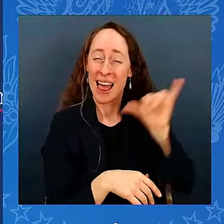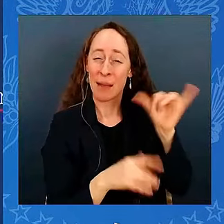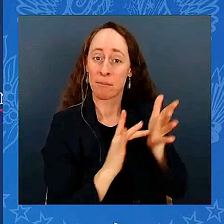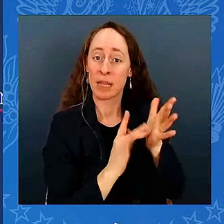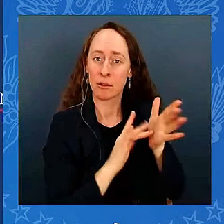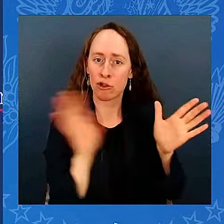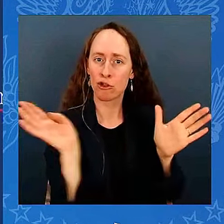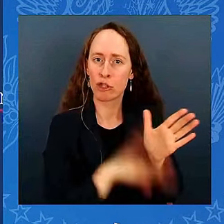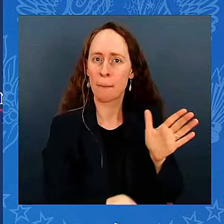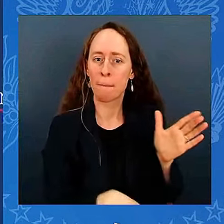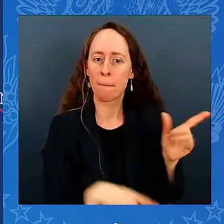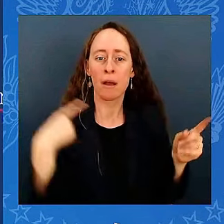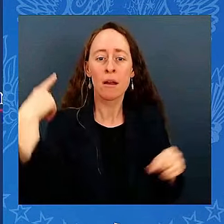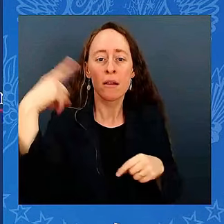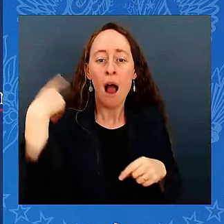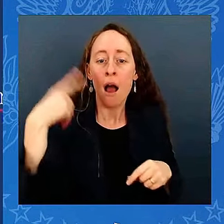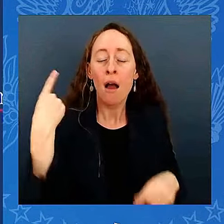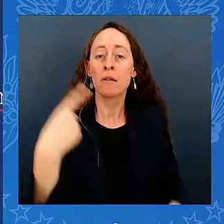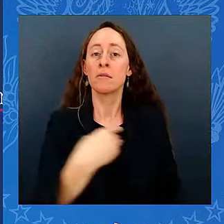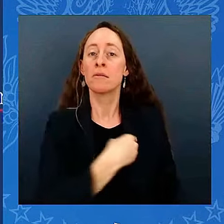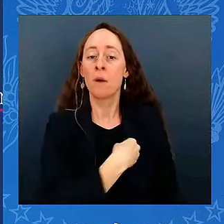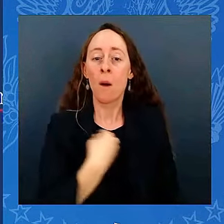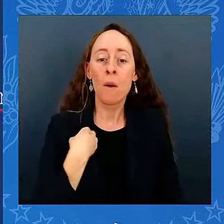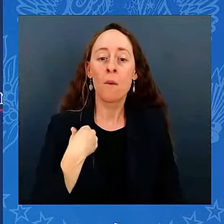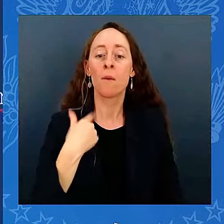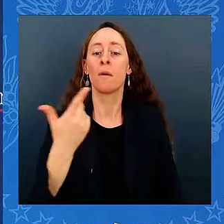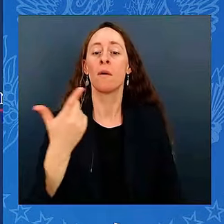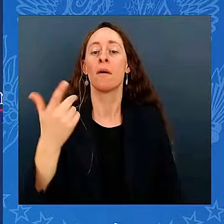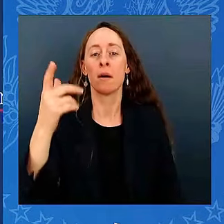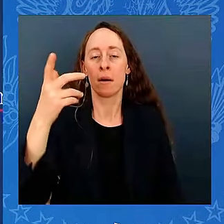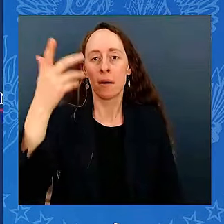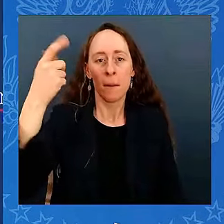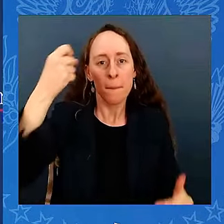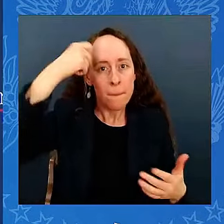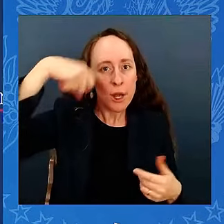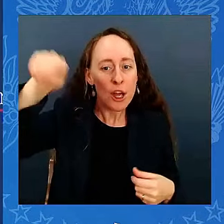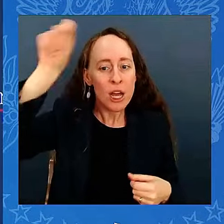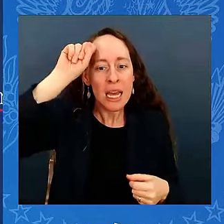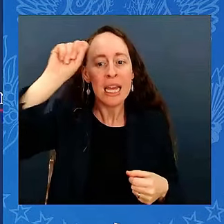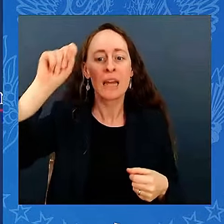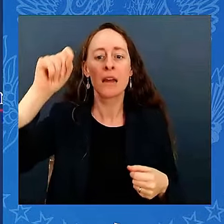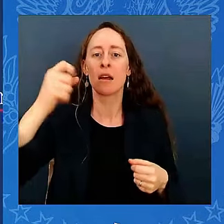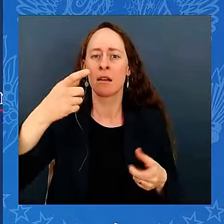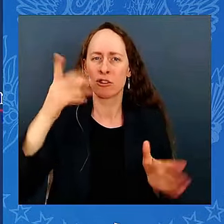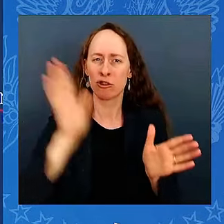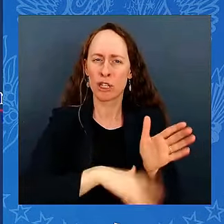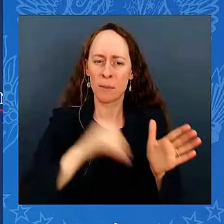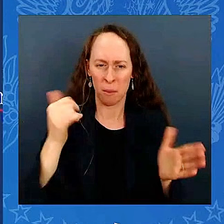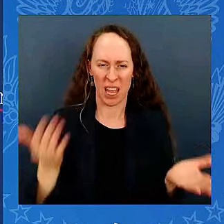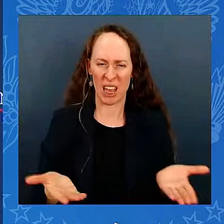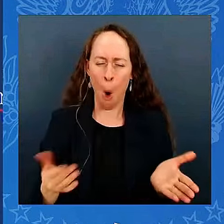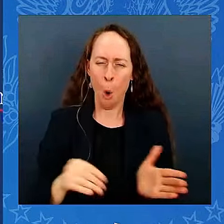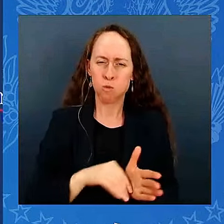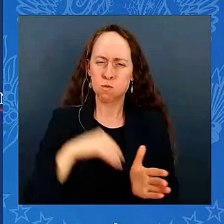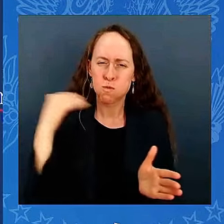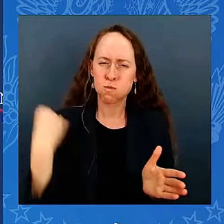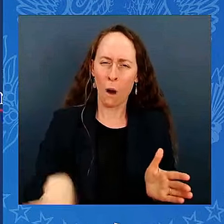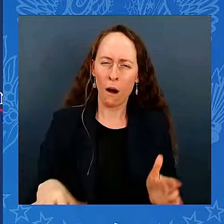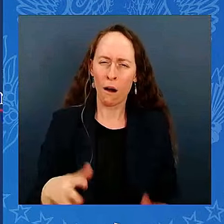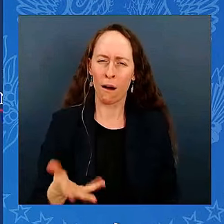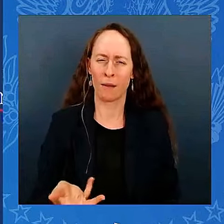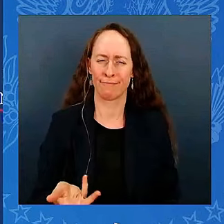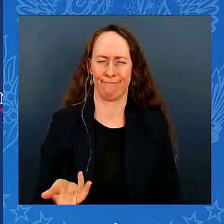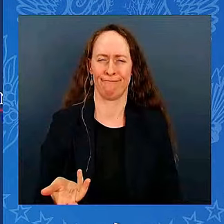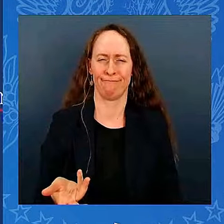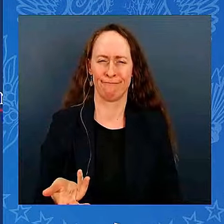Rome, anywhere around the world. But it's just beginning. The same law says that starting this January — we don't have to